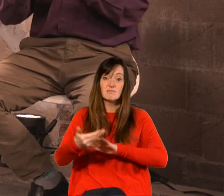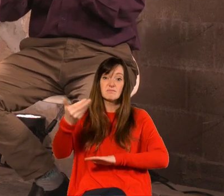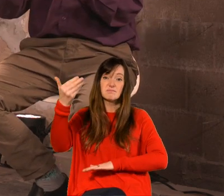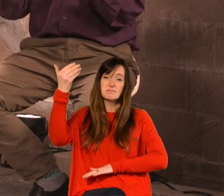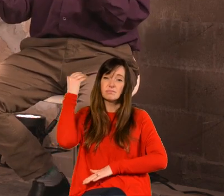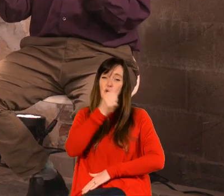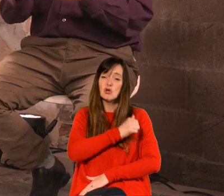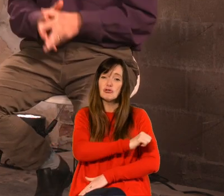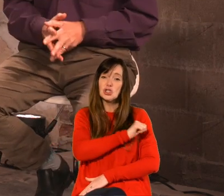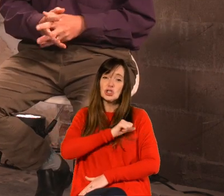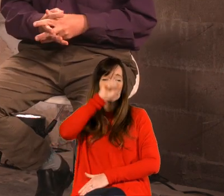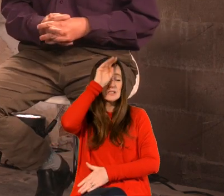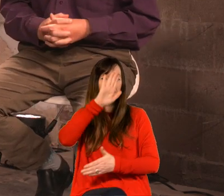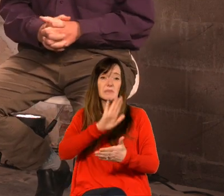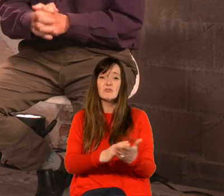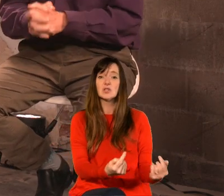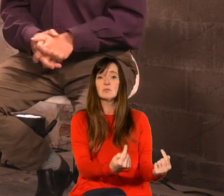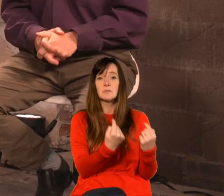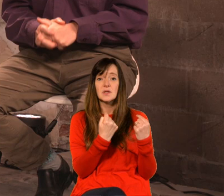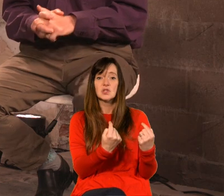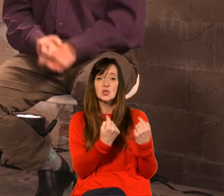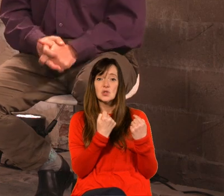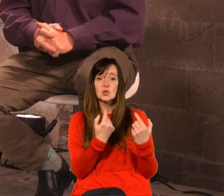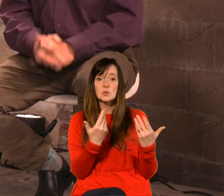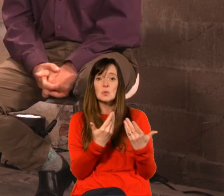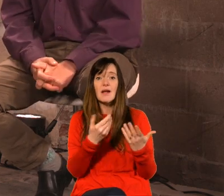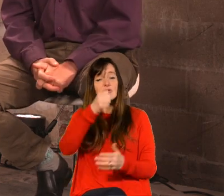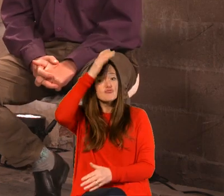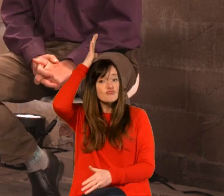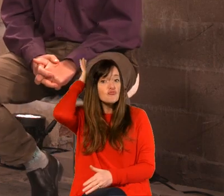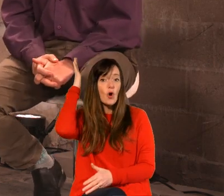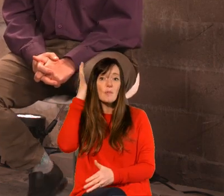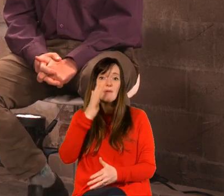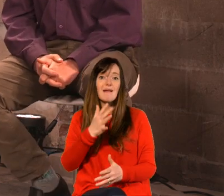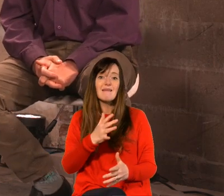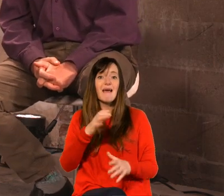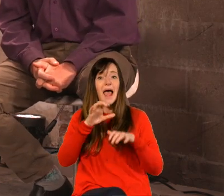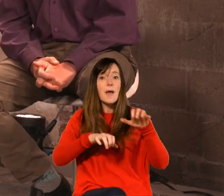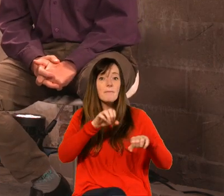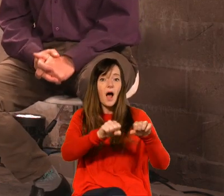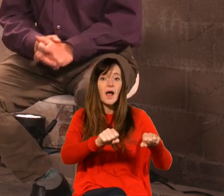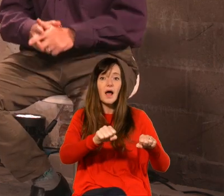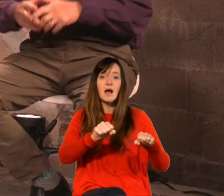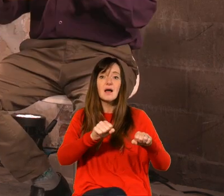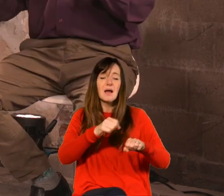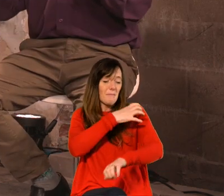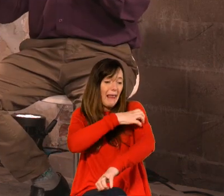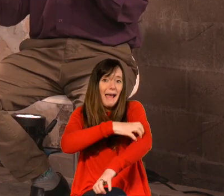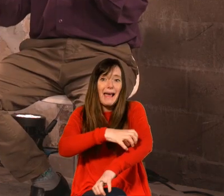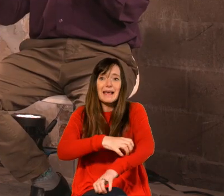suffered terrible persecutions under the roman empire uh there were plagues and pandemics and disease and famine and earthquakes and walls